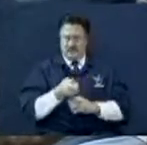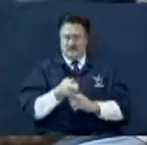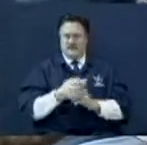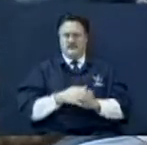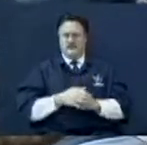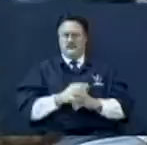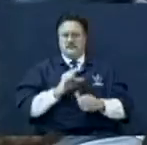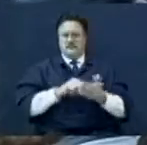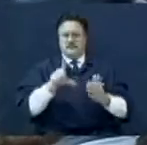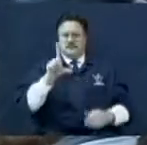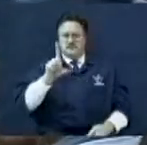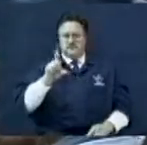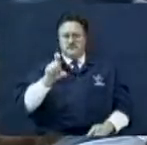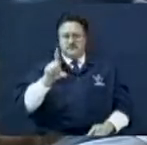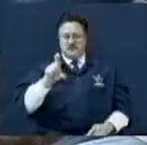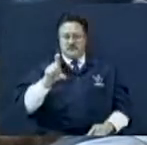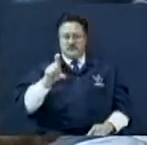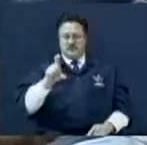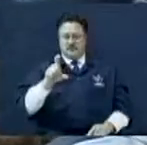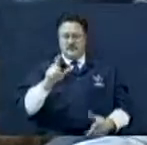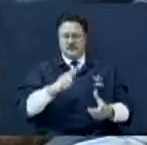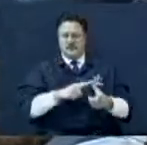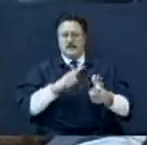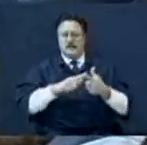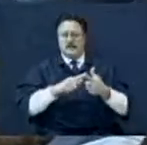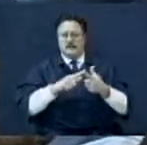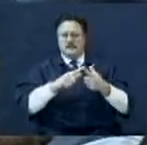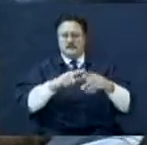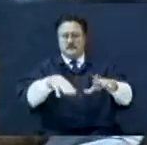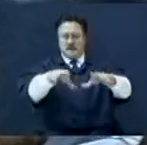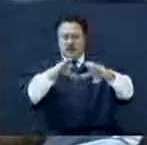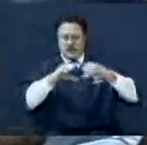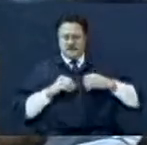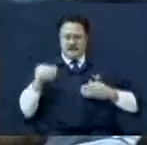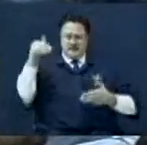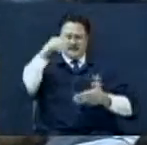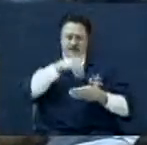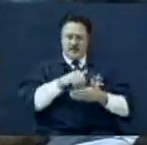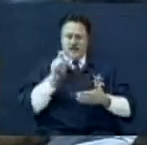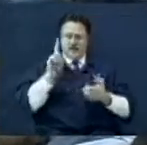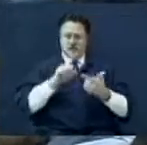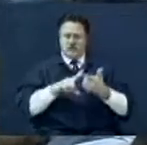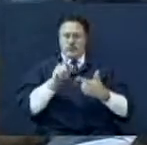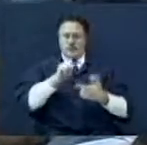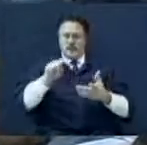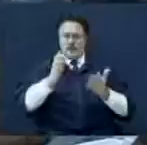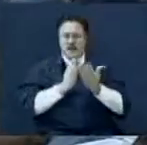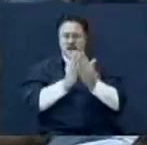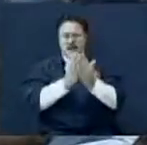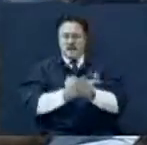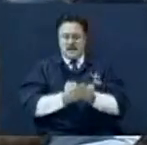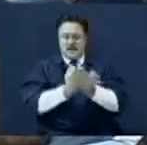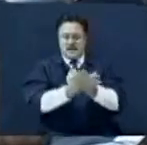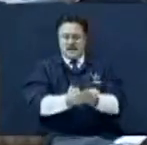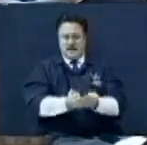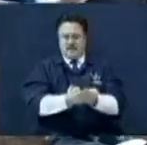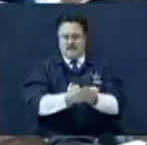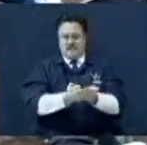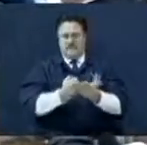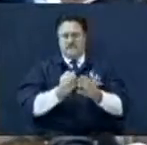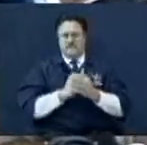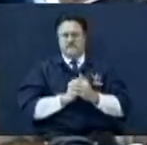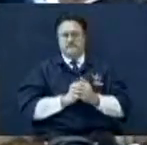Look at verse 21. Then they willingly received him into the ship. Now, they're halfway in, Jared,